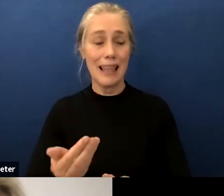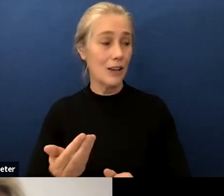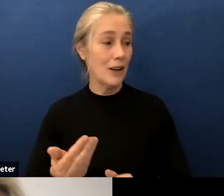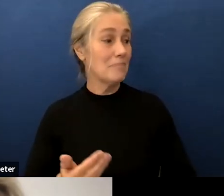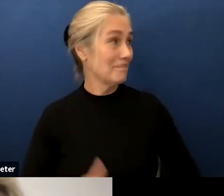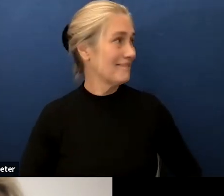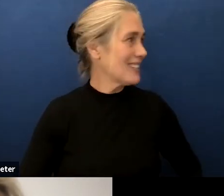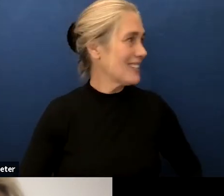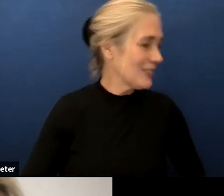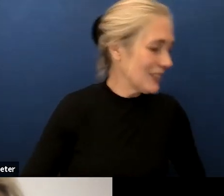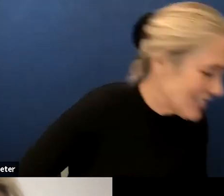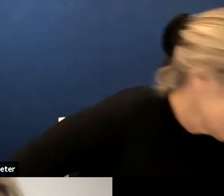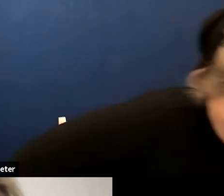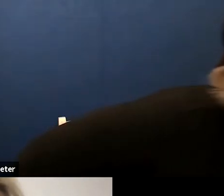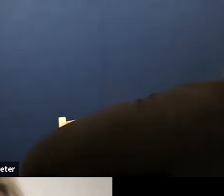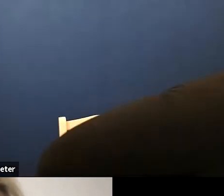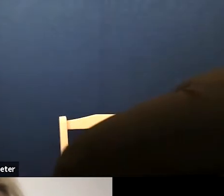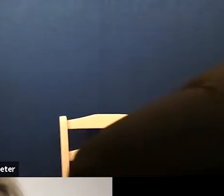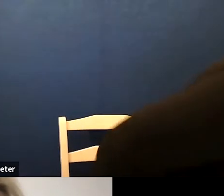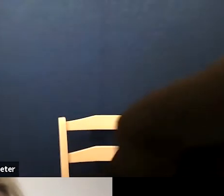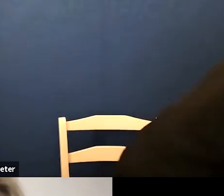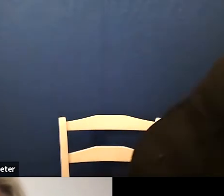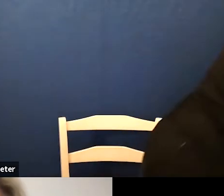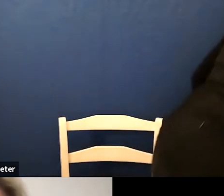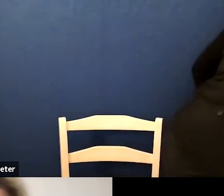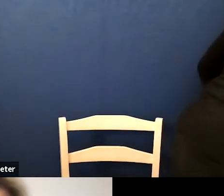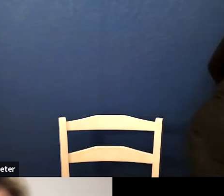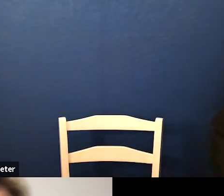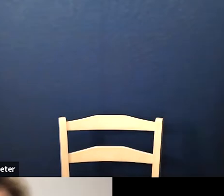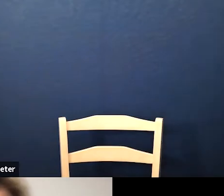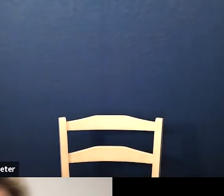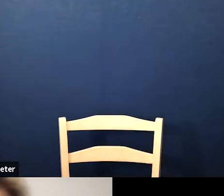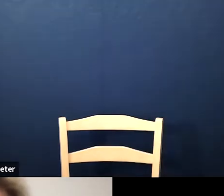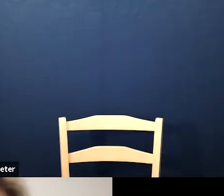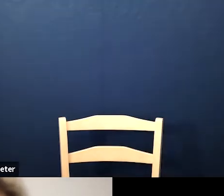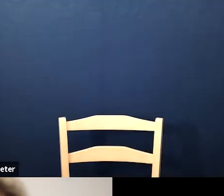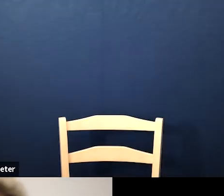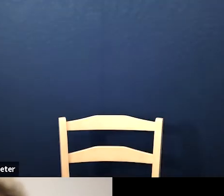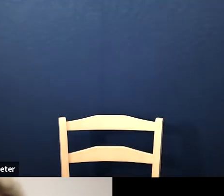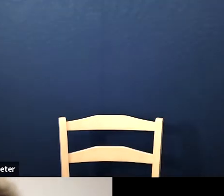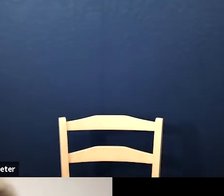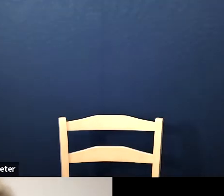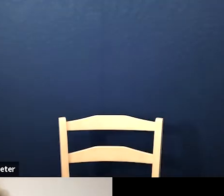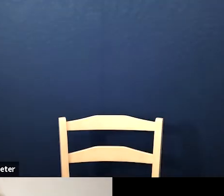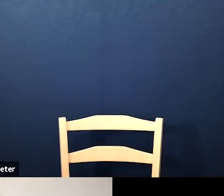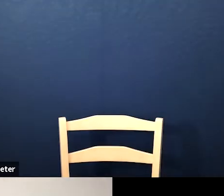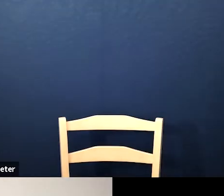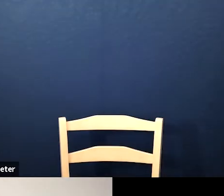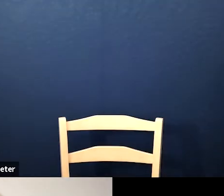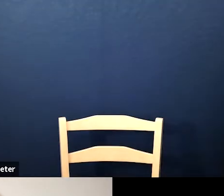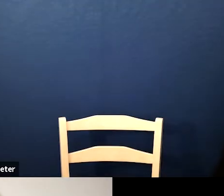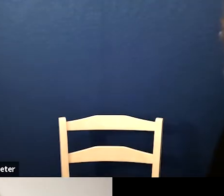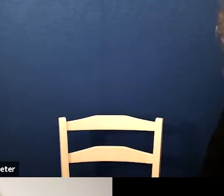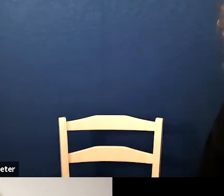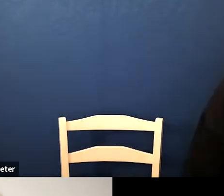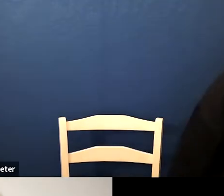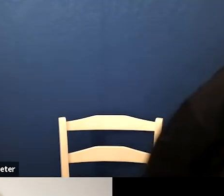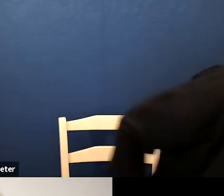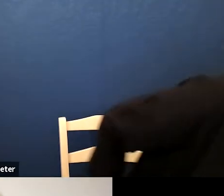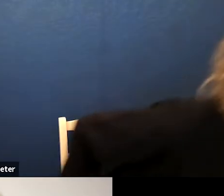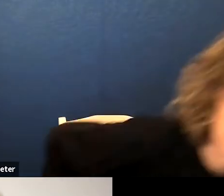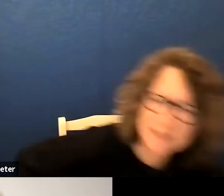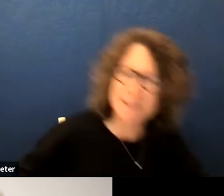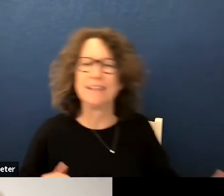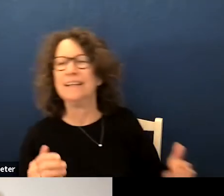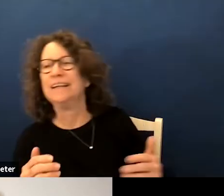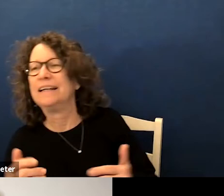thank thank you very much we're really proud of you dawson and now uh this time it's time for